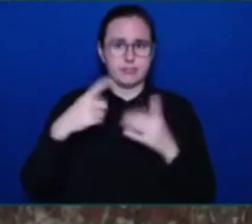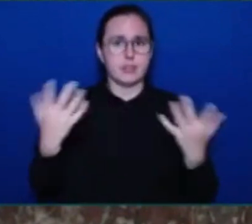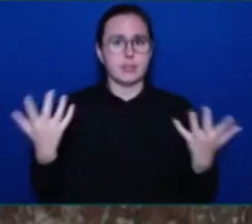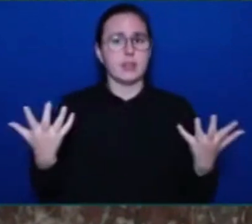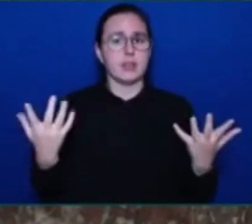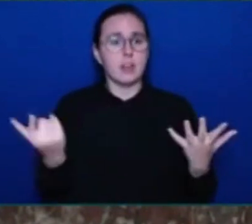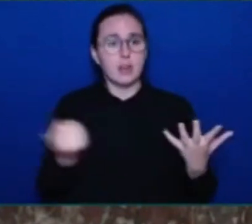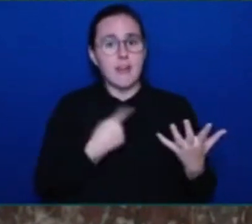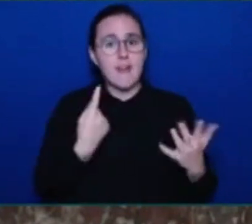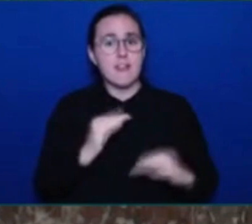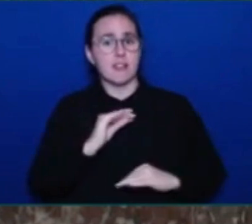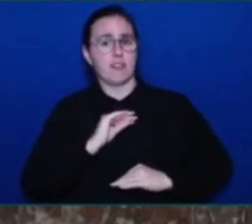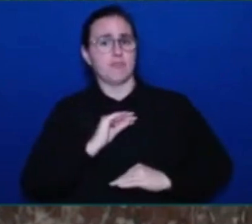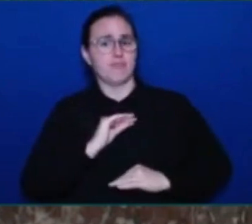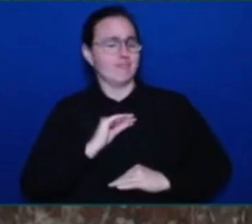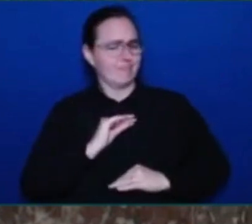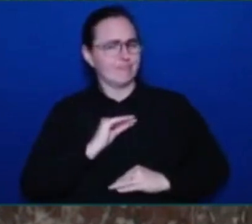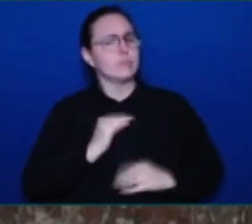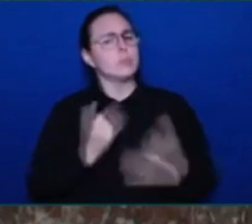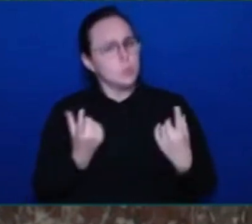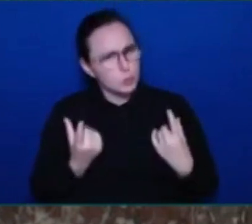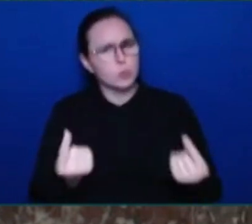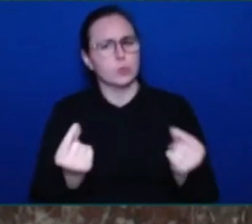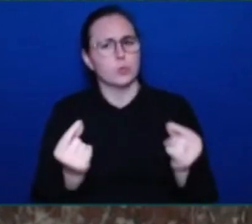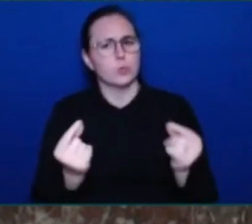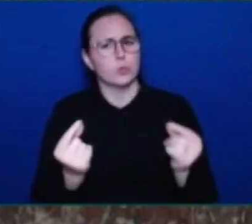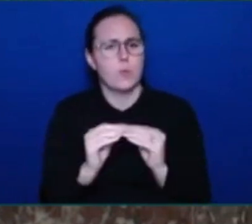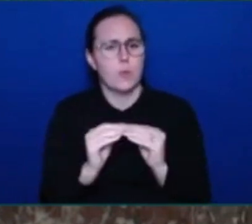future for the next generation. Thank you.